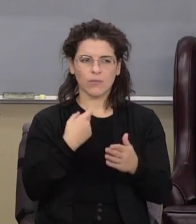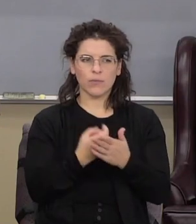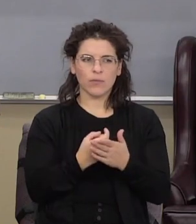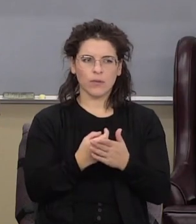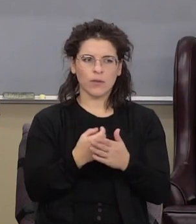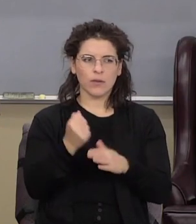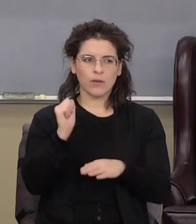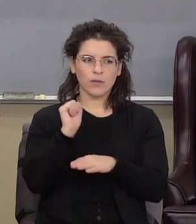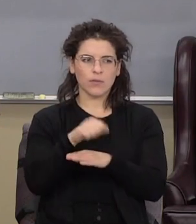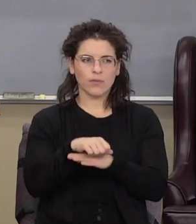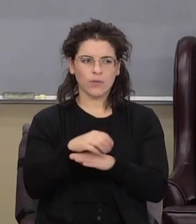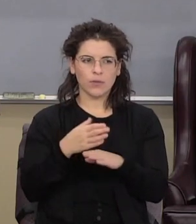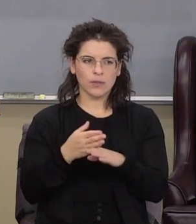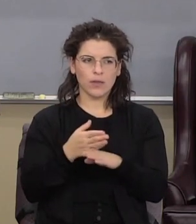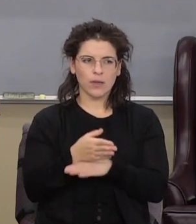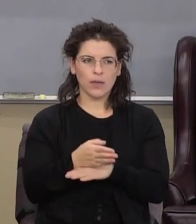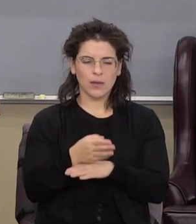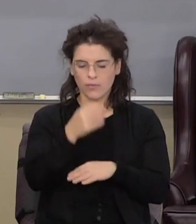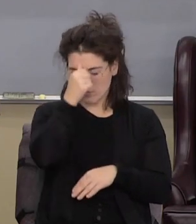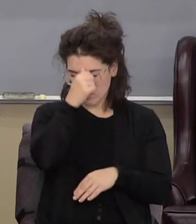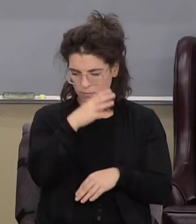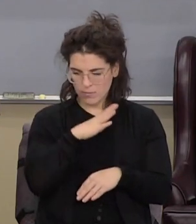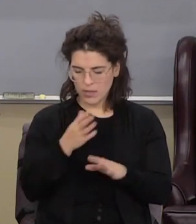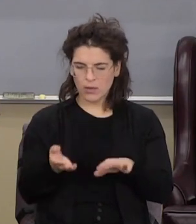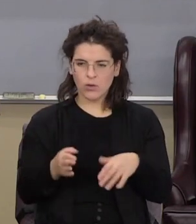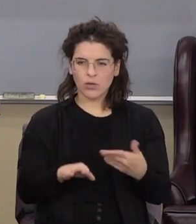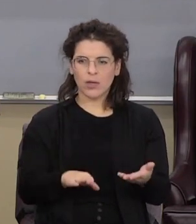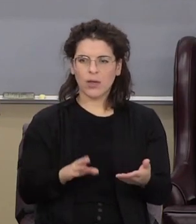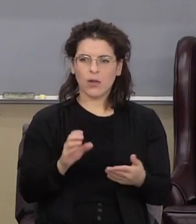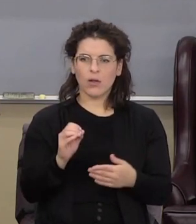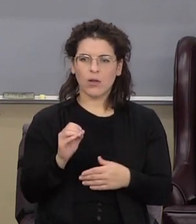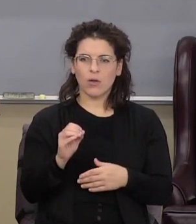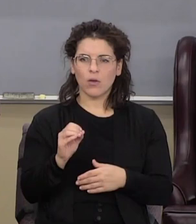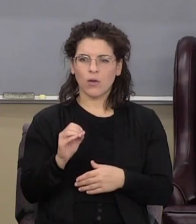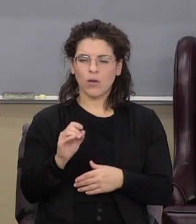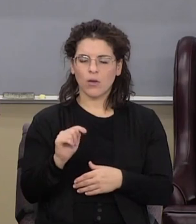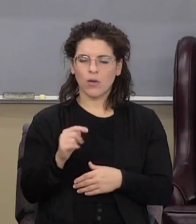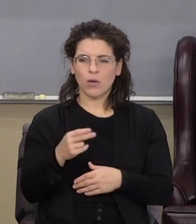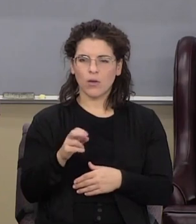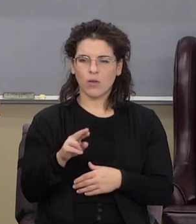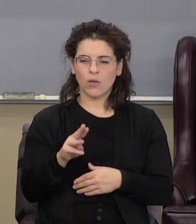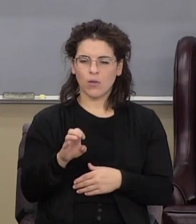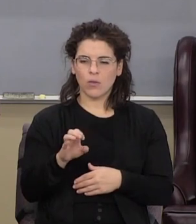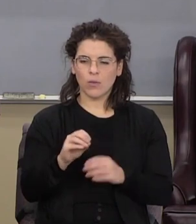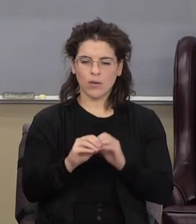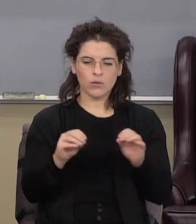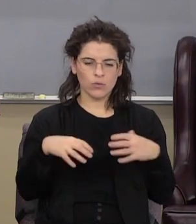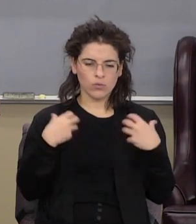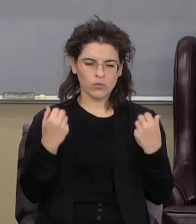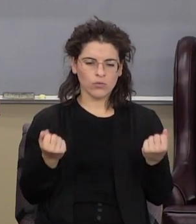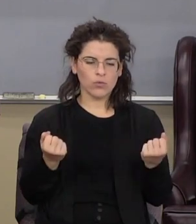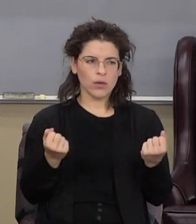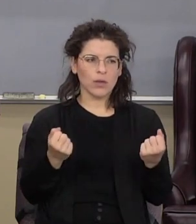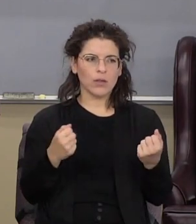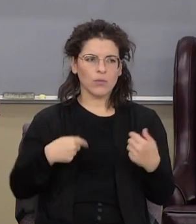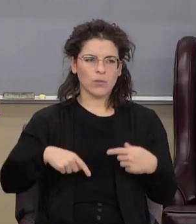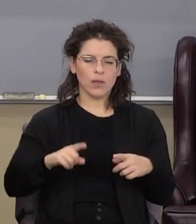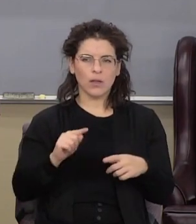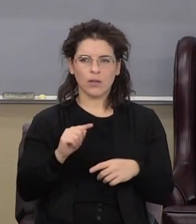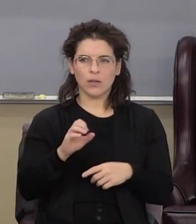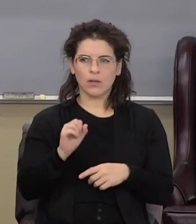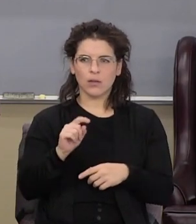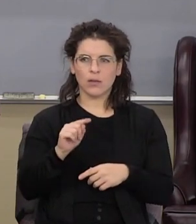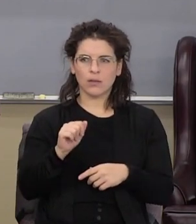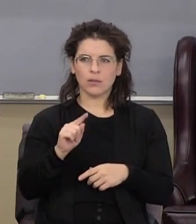force after men are dead. Otherwise, it is of no strength at all while the testator